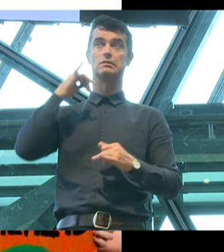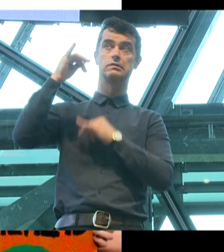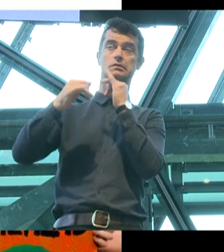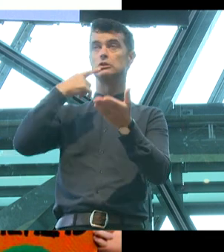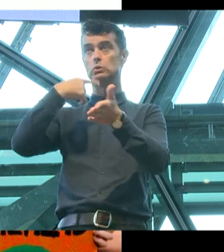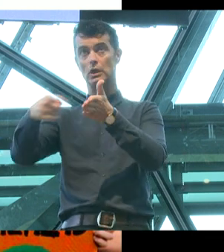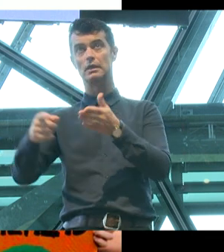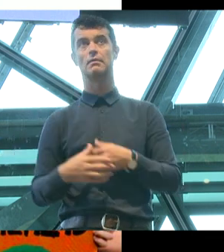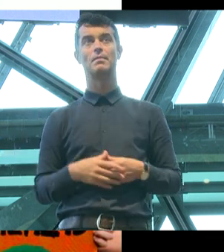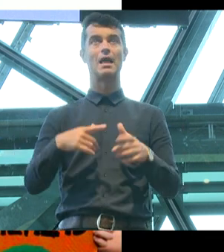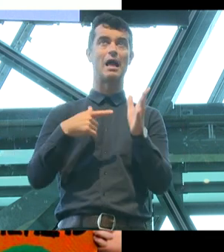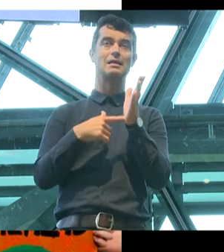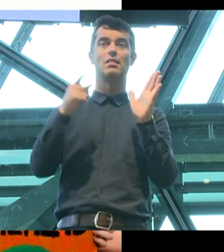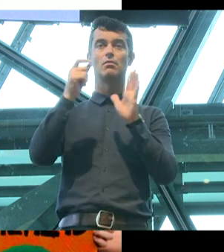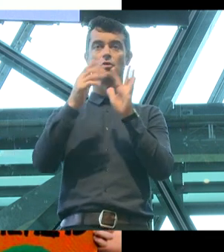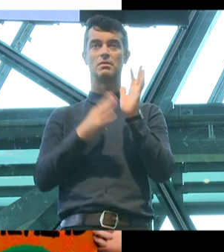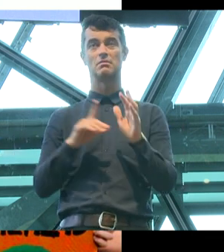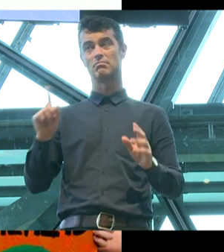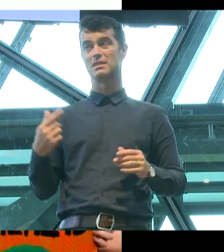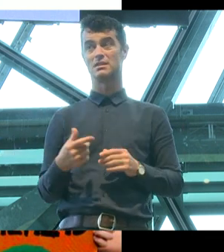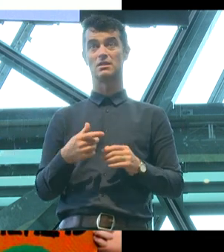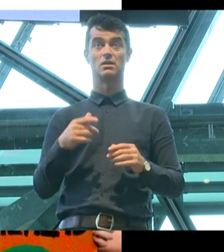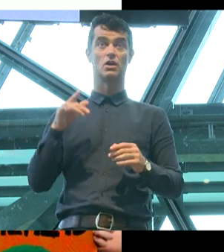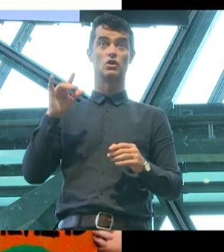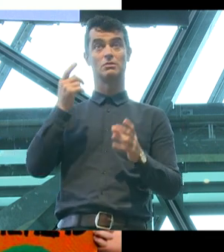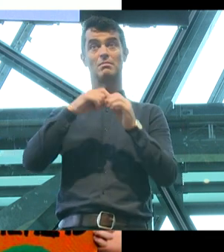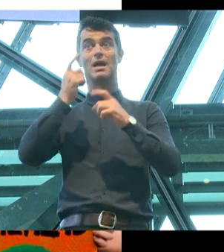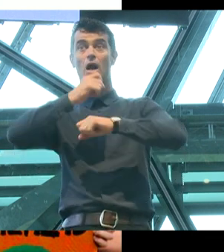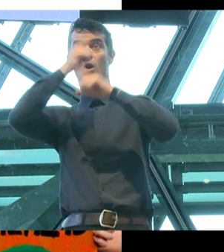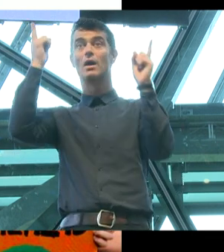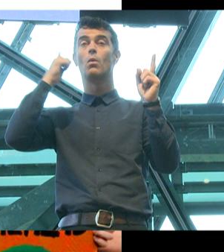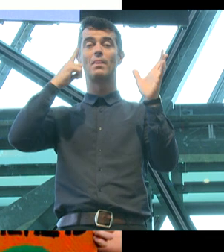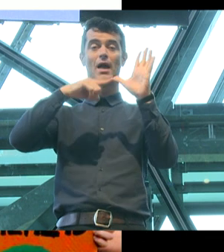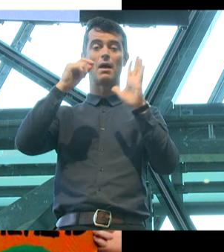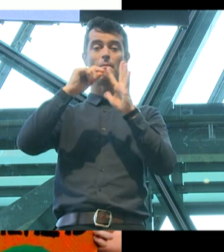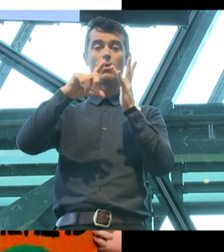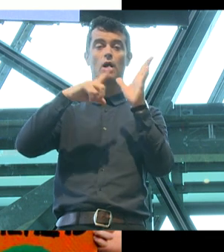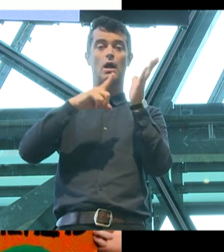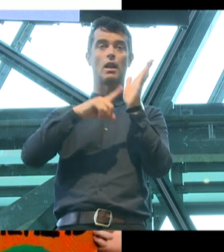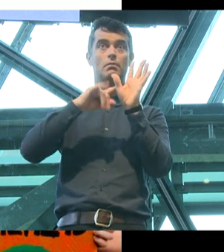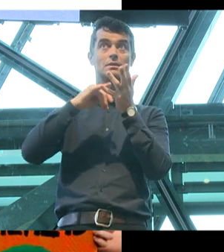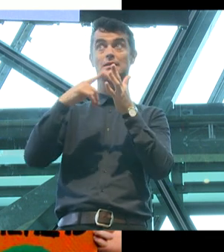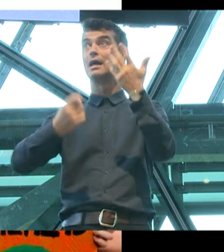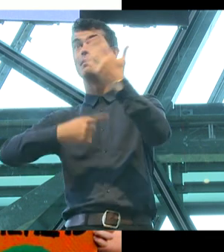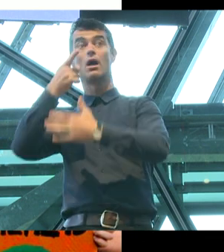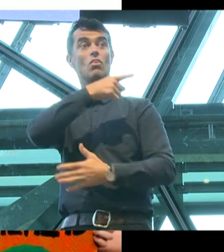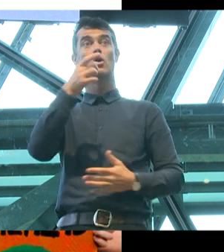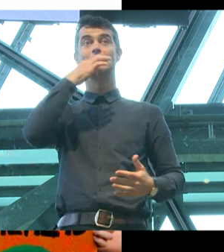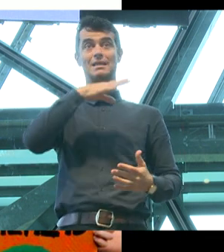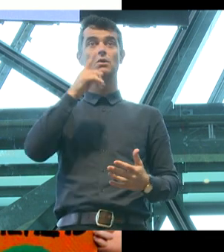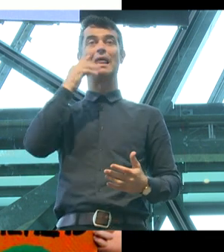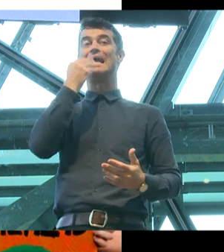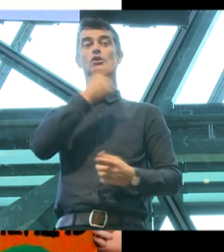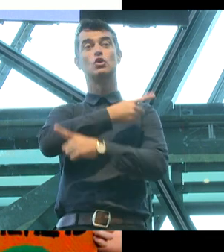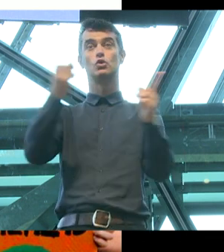swearing at the Prime Minister, but just be aware that when the apocalypse is upon us, those kids will eat you